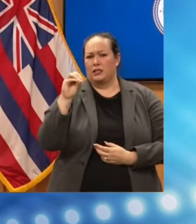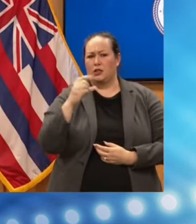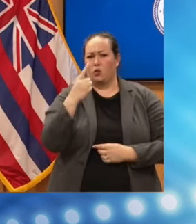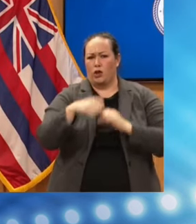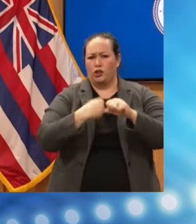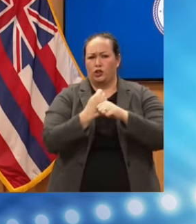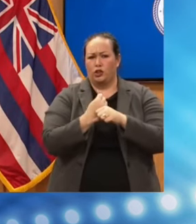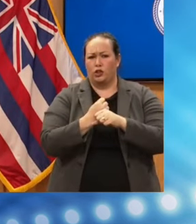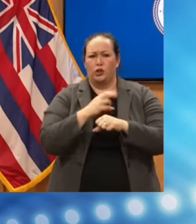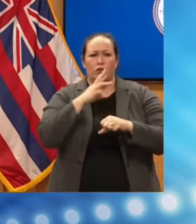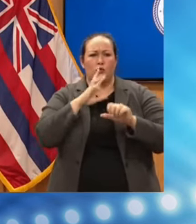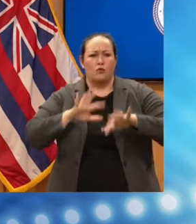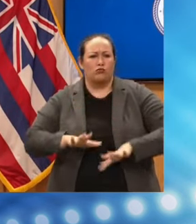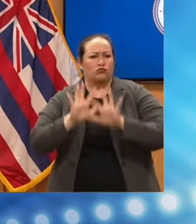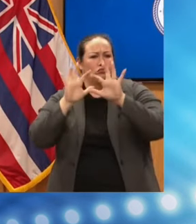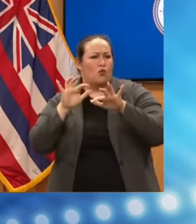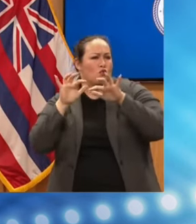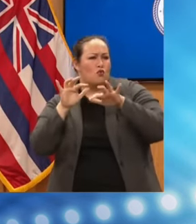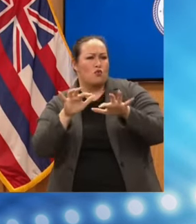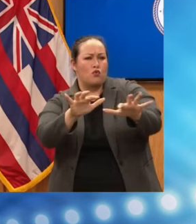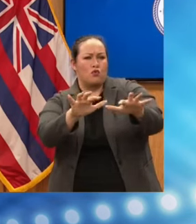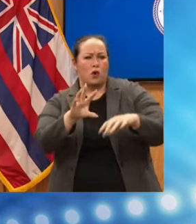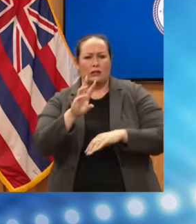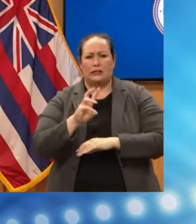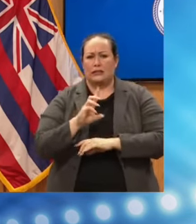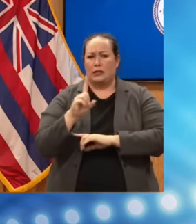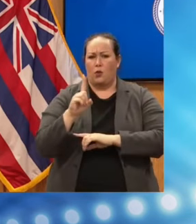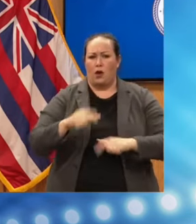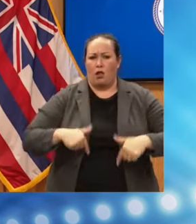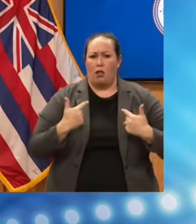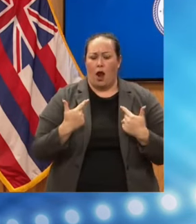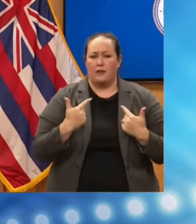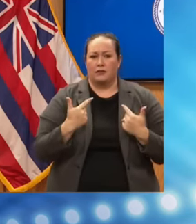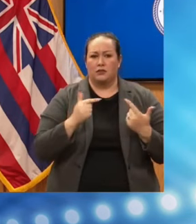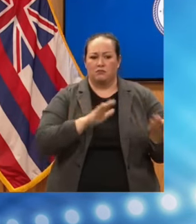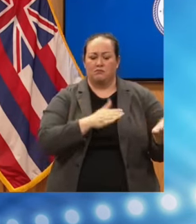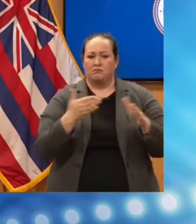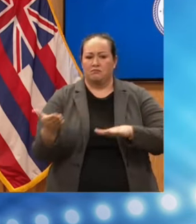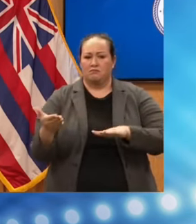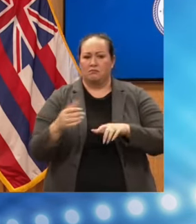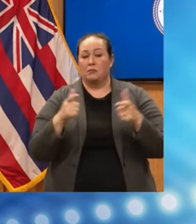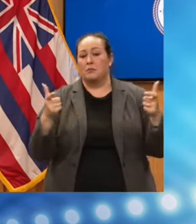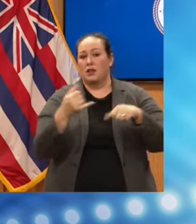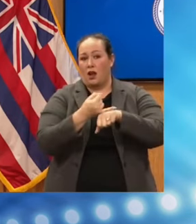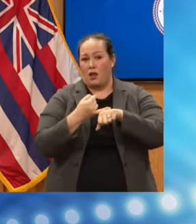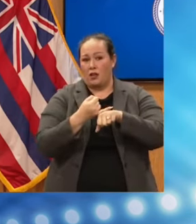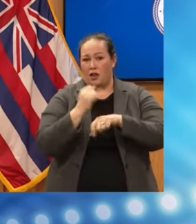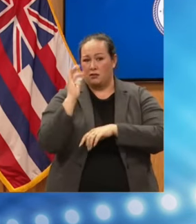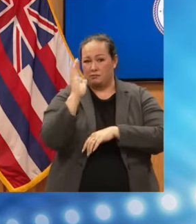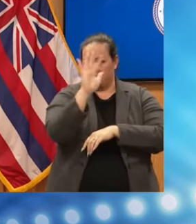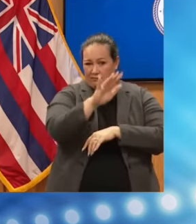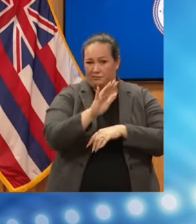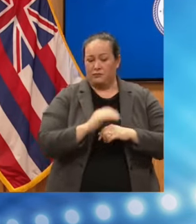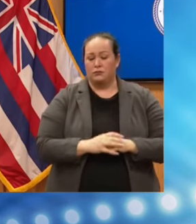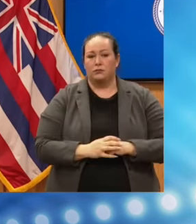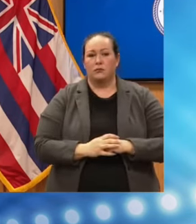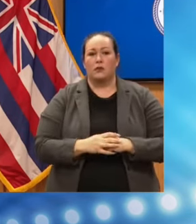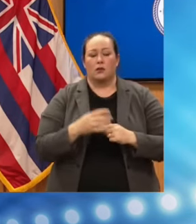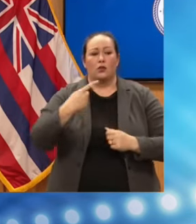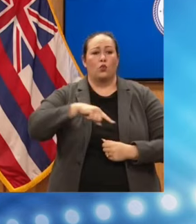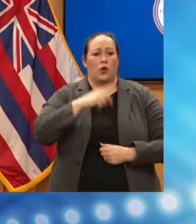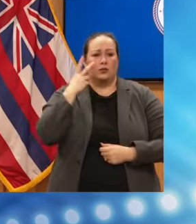a tsunami that hit and took 61 lives on the big island. We are seeing loss of life